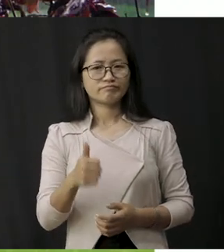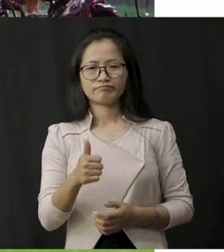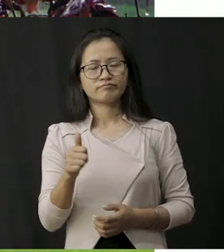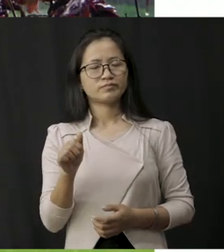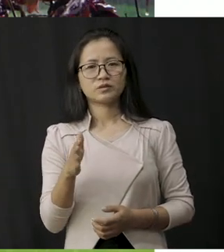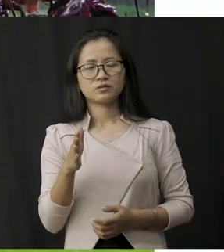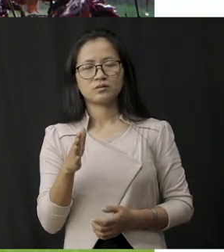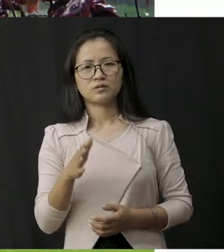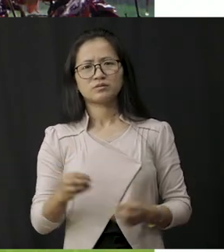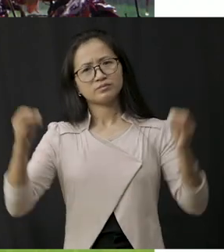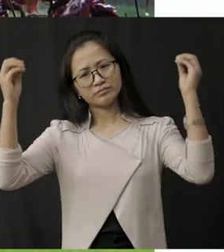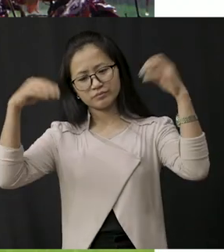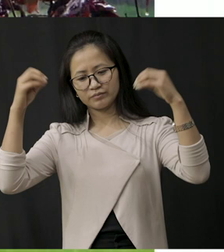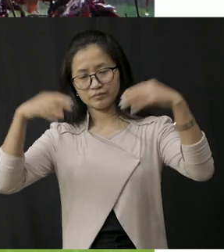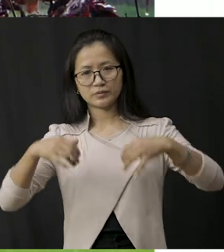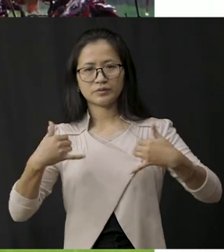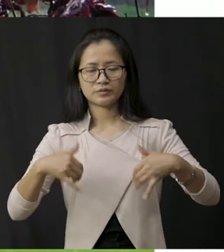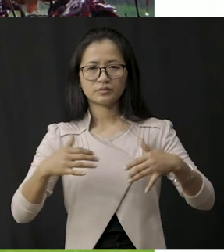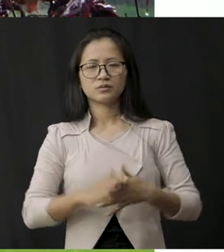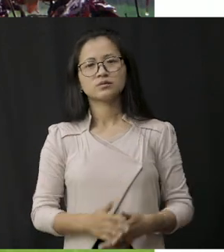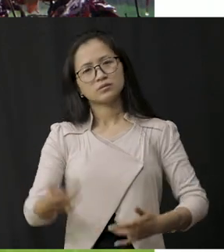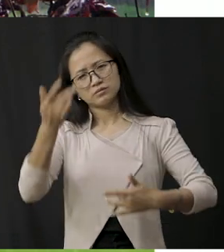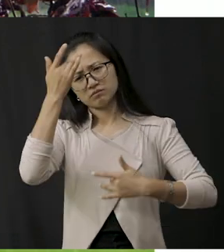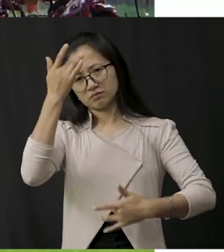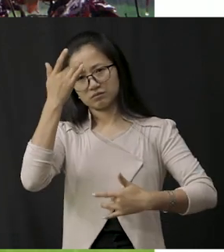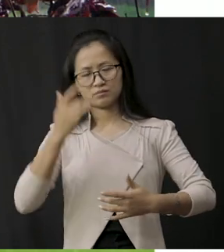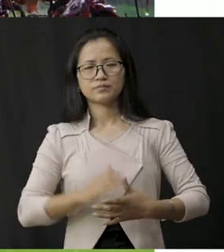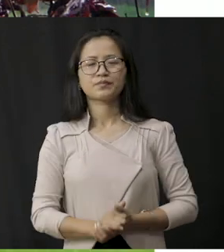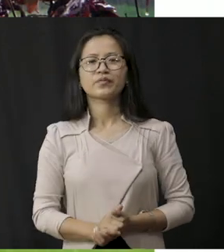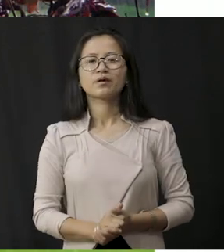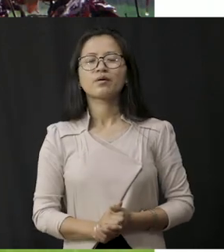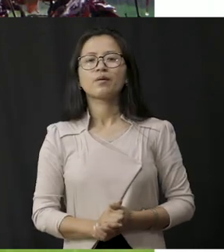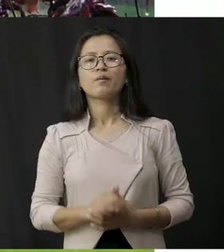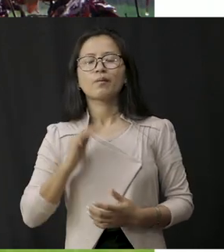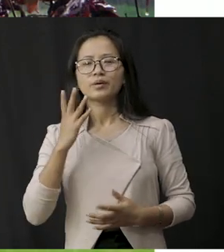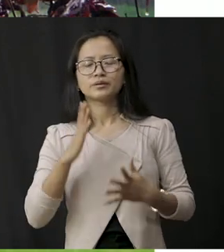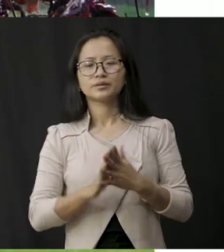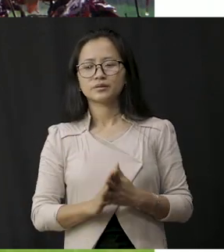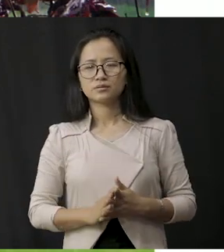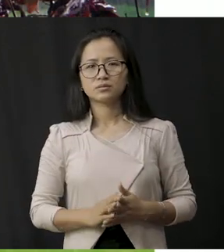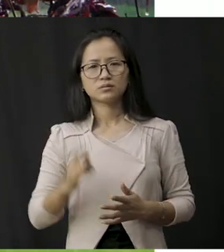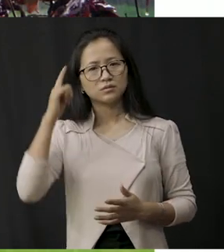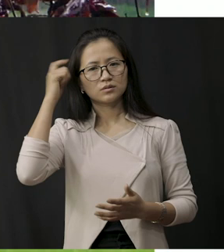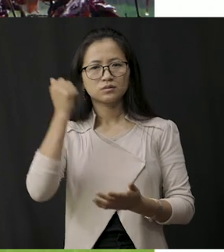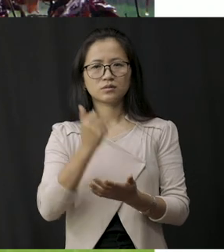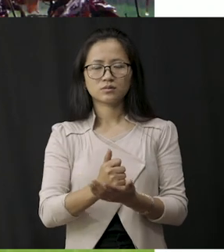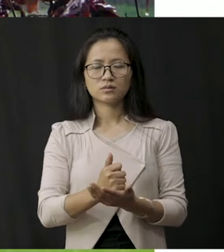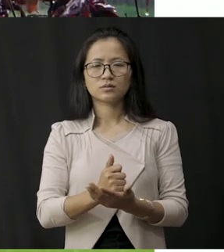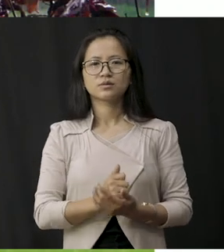because we will get sick so during rainy season when it's raining we should remember